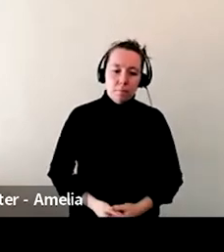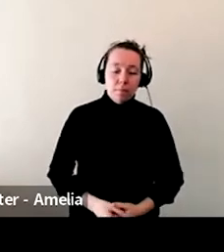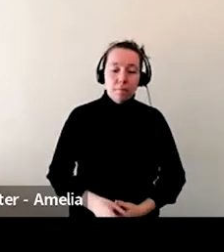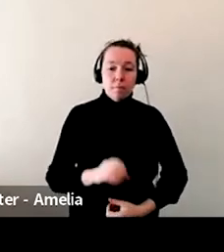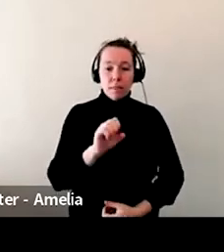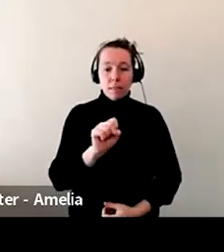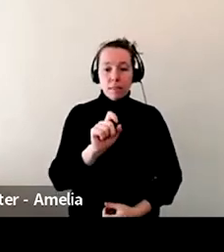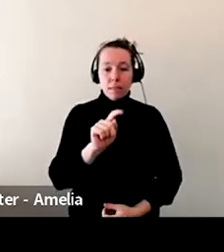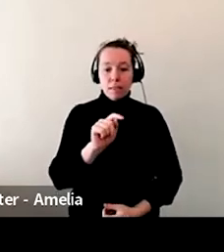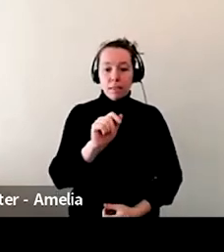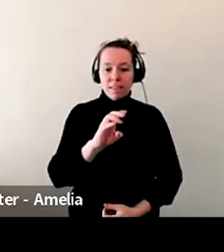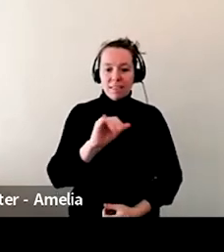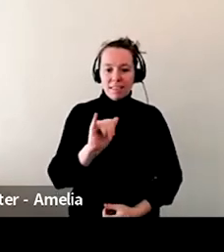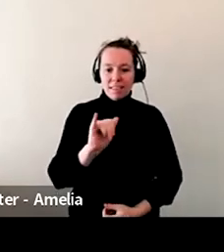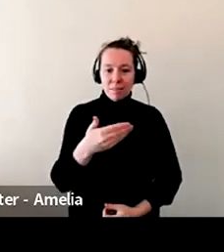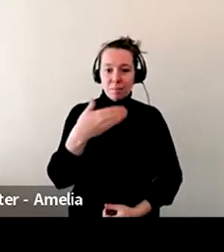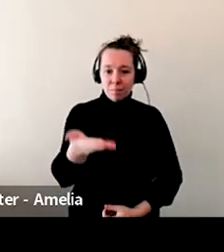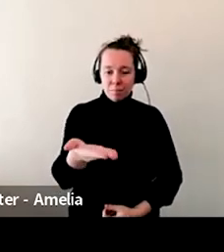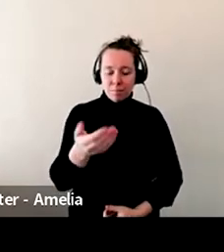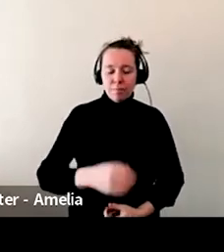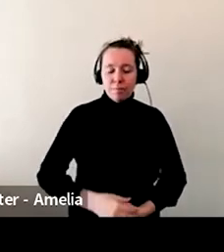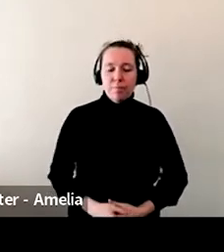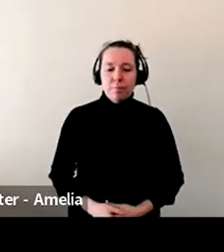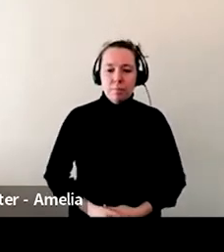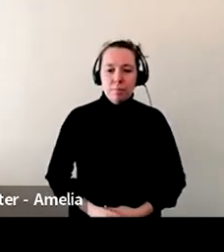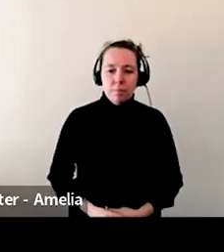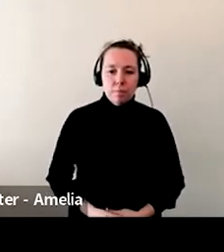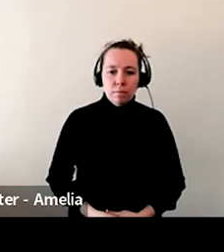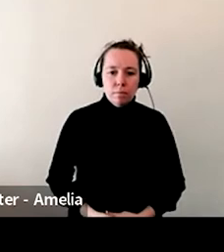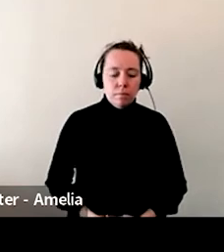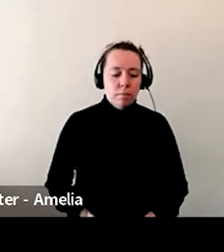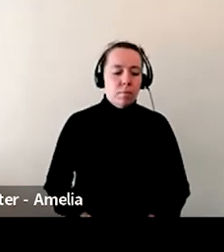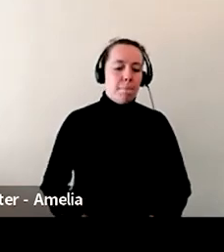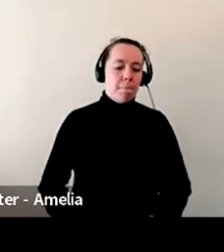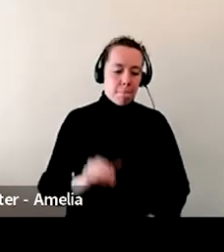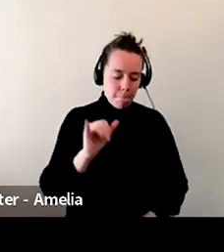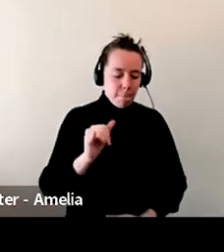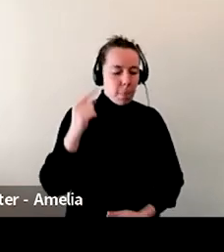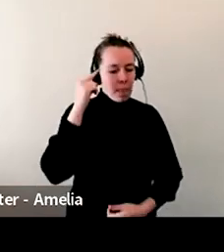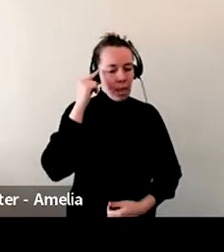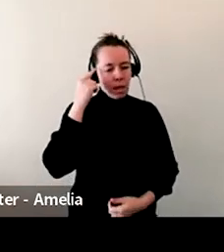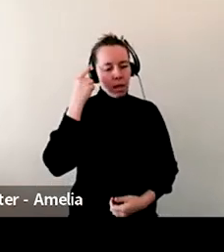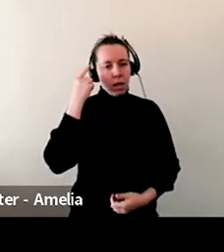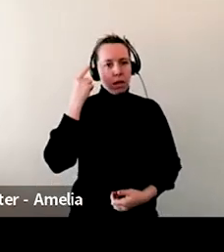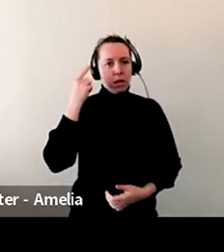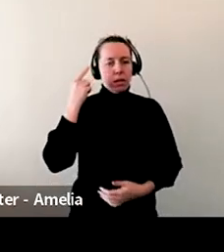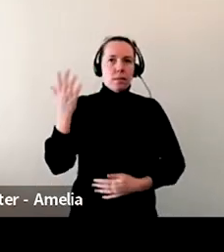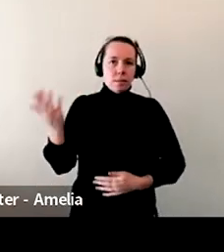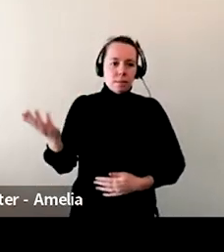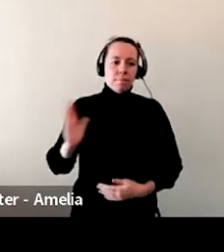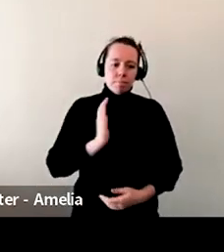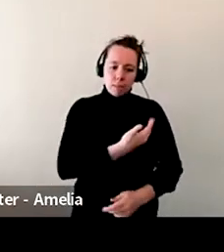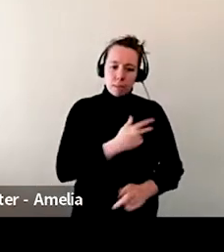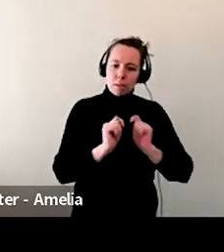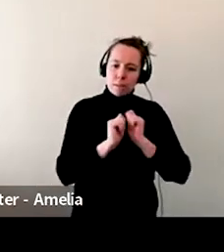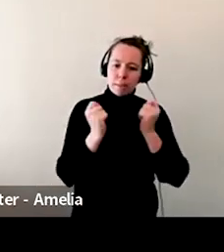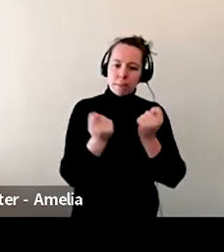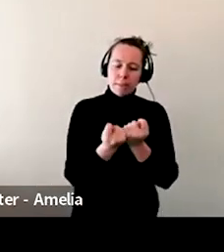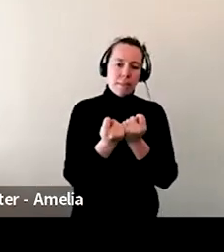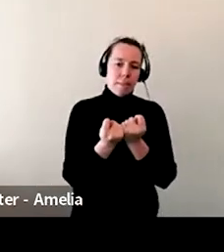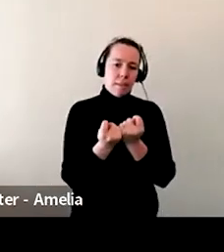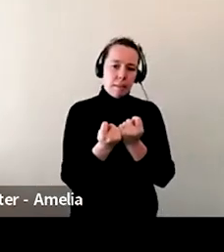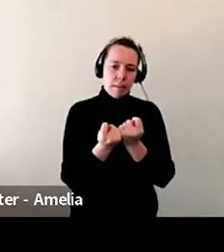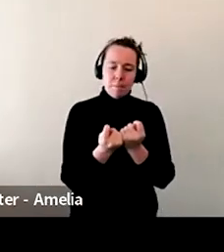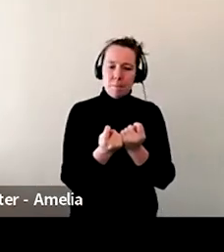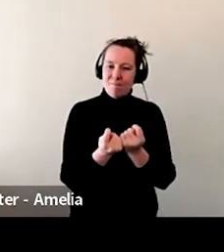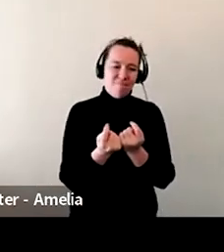Stacy over to you. Yeah, think for me, um, for us, one of the biggest challenges was just sort of